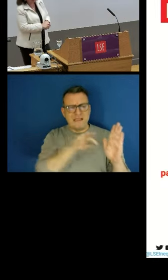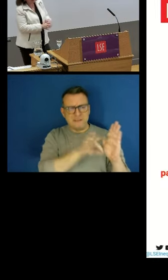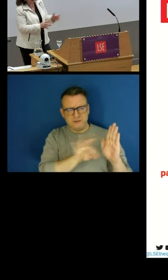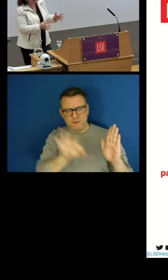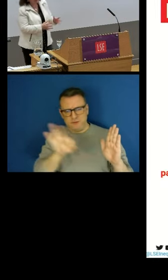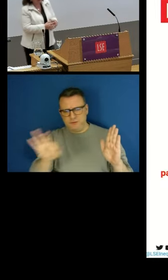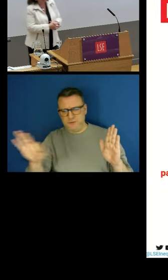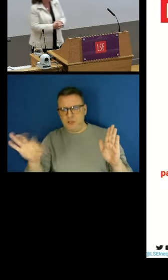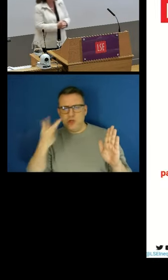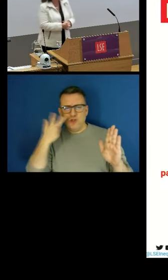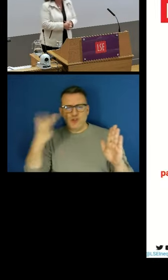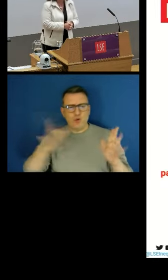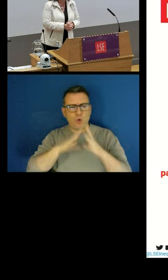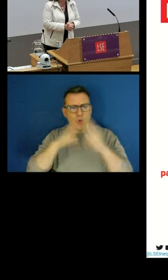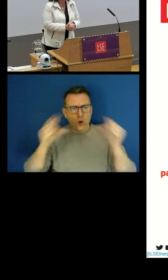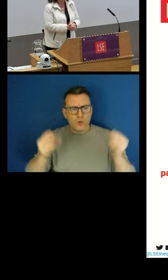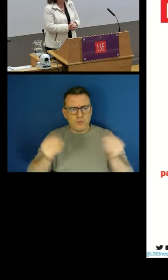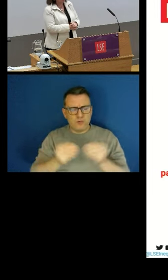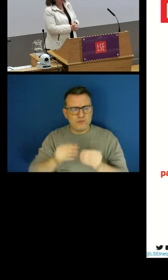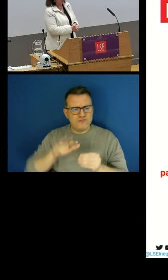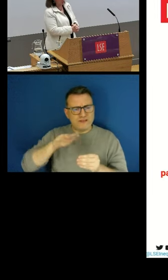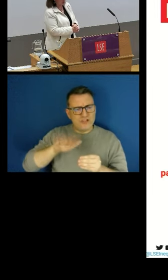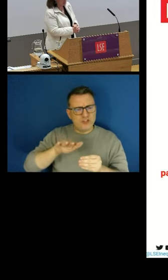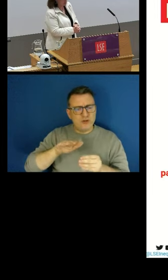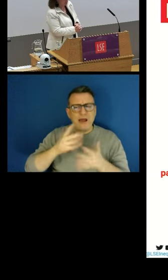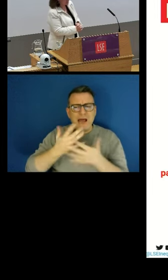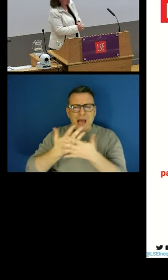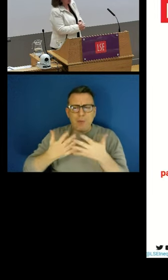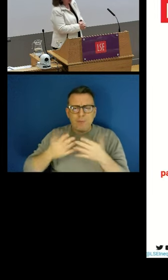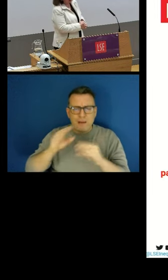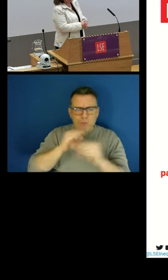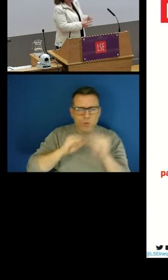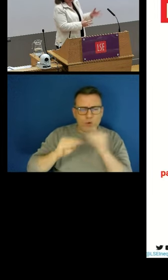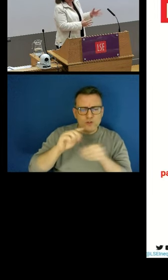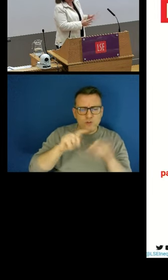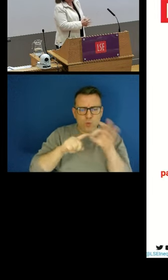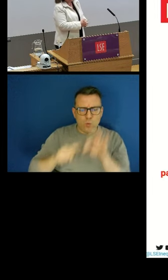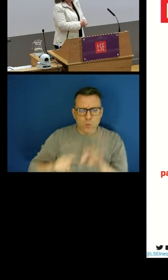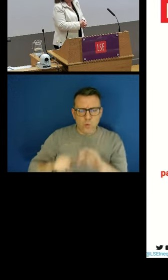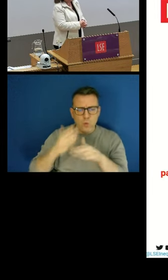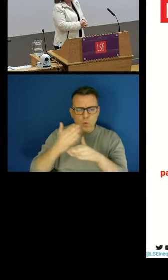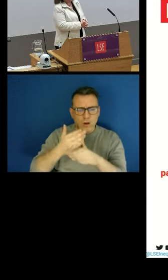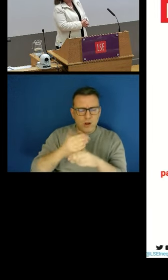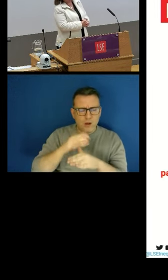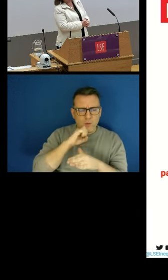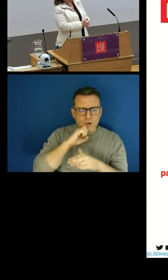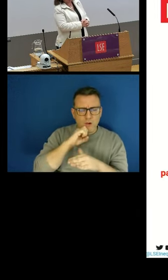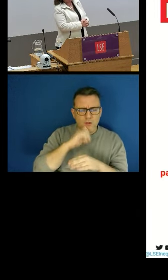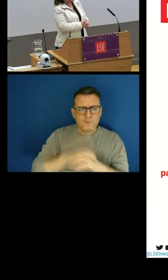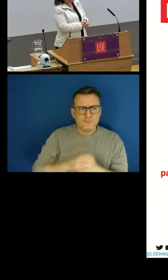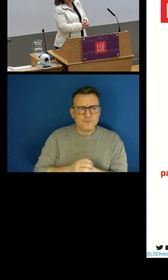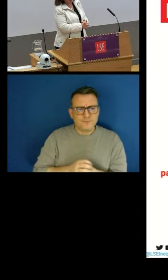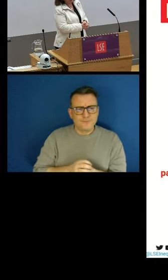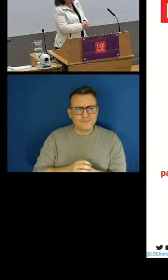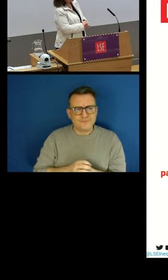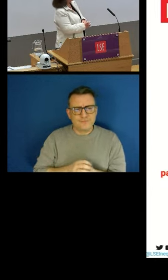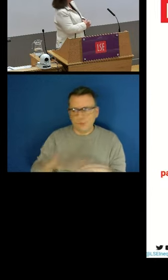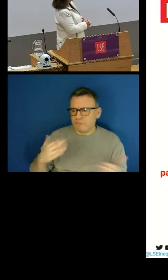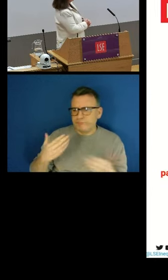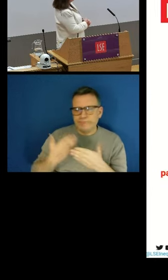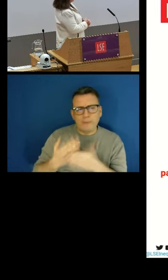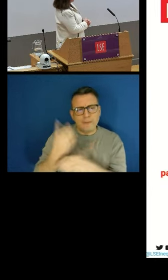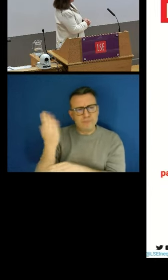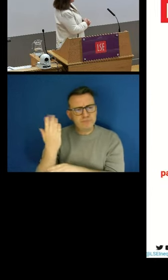headcount ratio, so the overall proportion of people who are in poor quality employment. That's what we've been talking about so far.